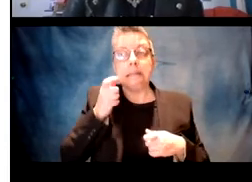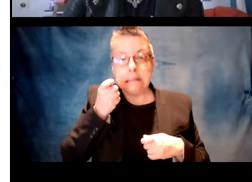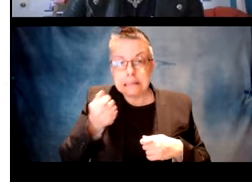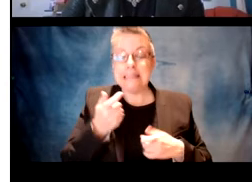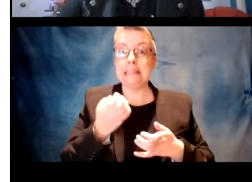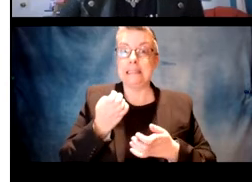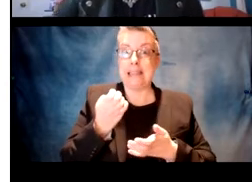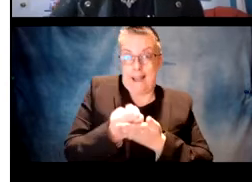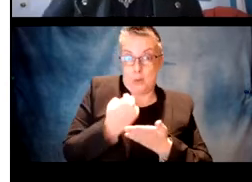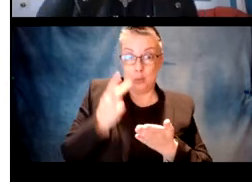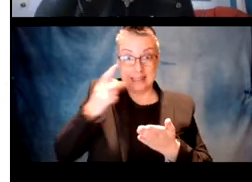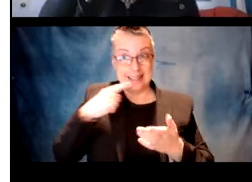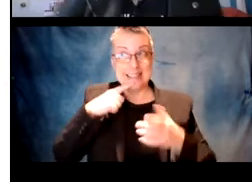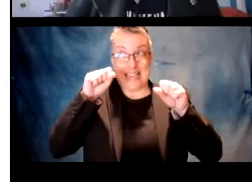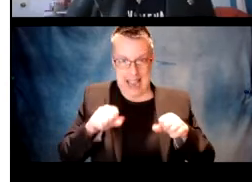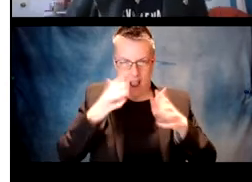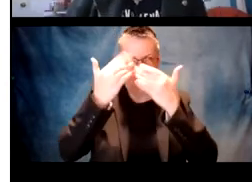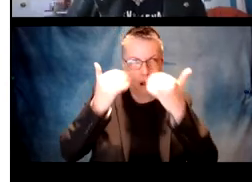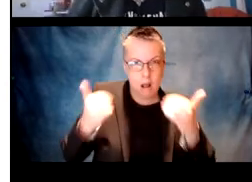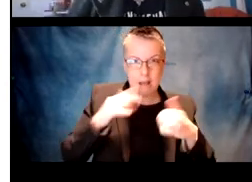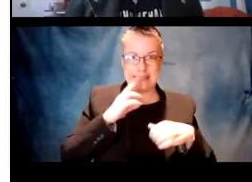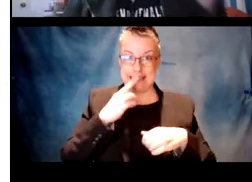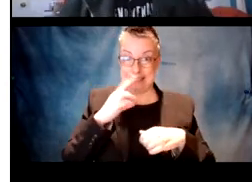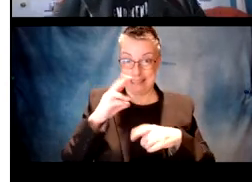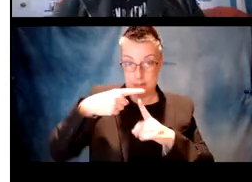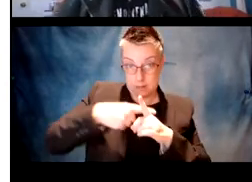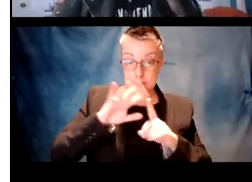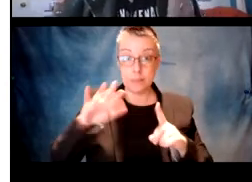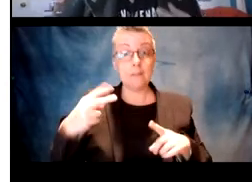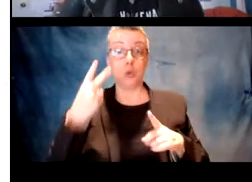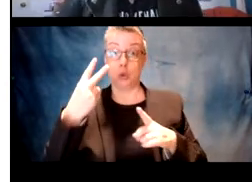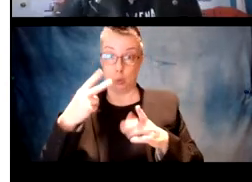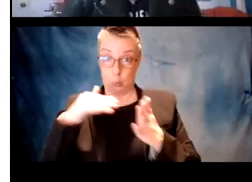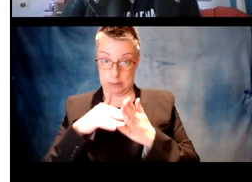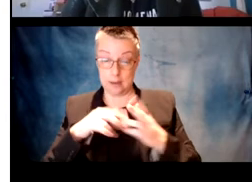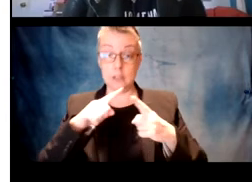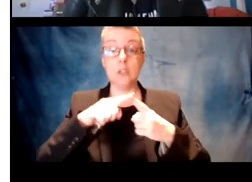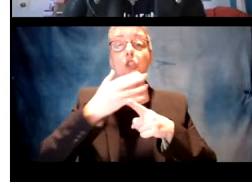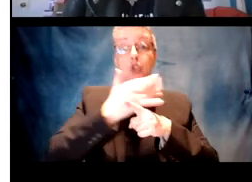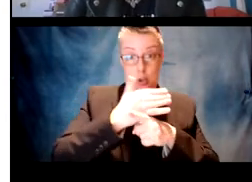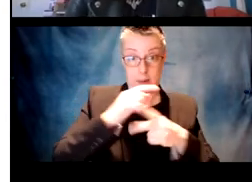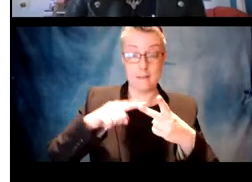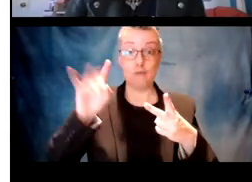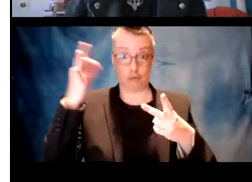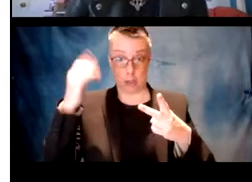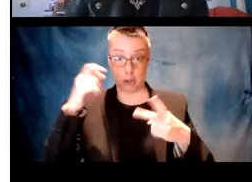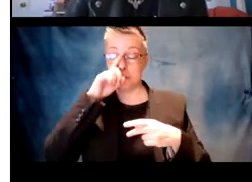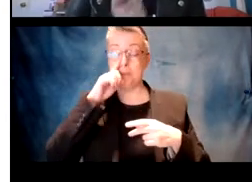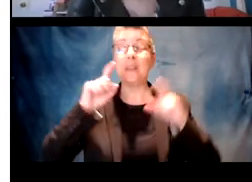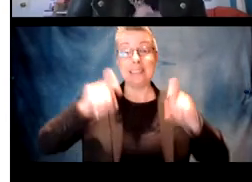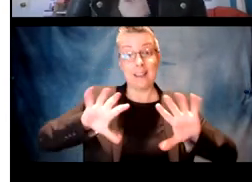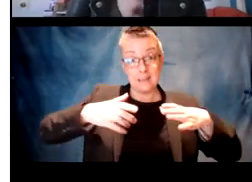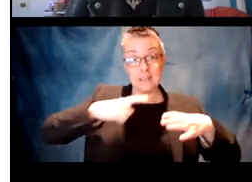And, in fact, there's actually pretty sparse evidence that they can do this at 16 months. There are two studies,